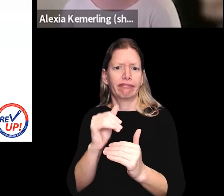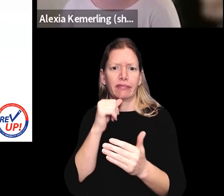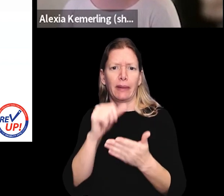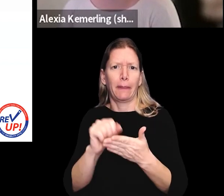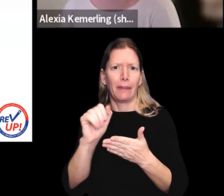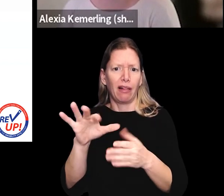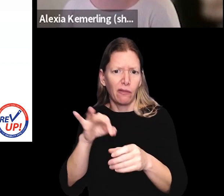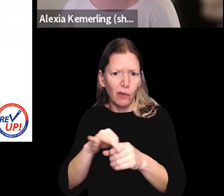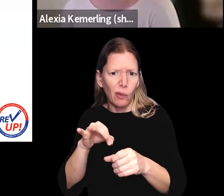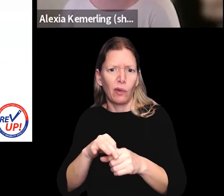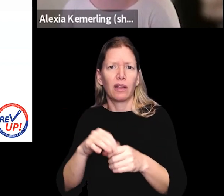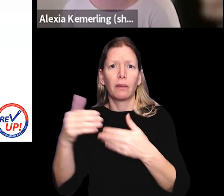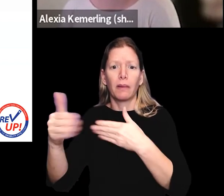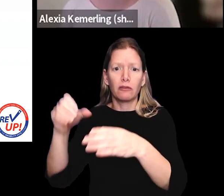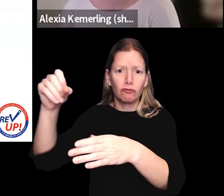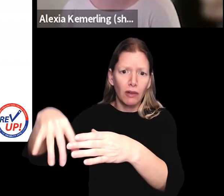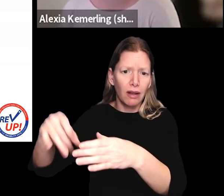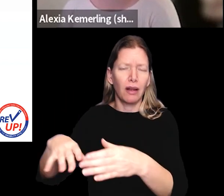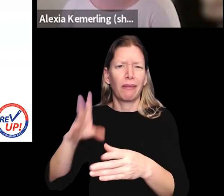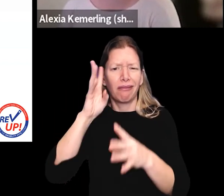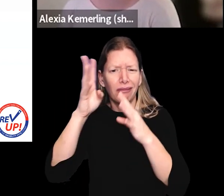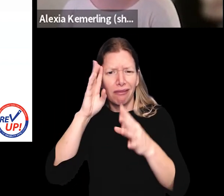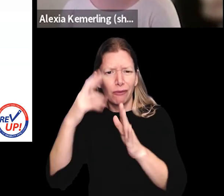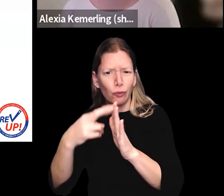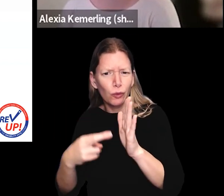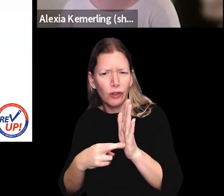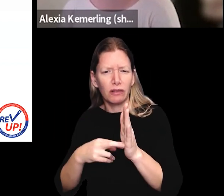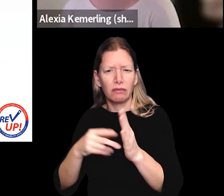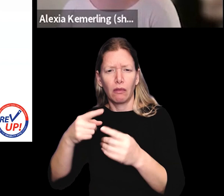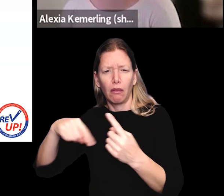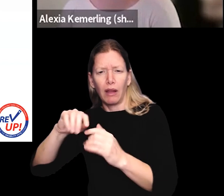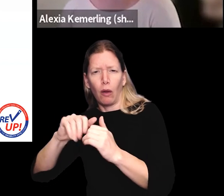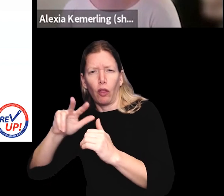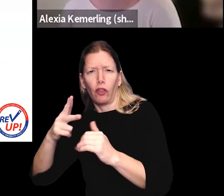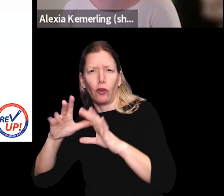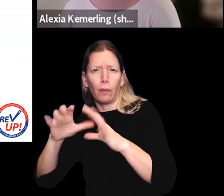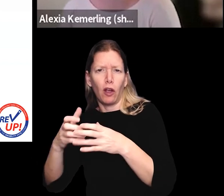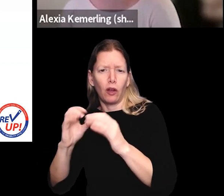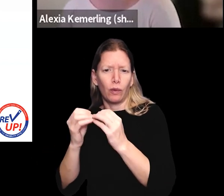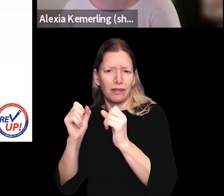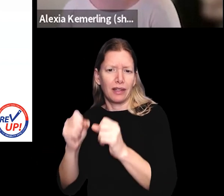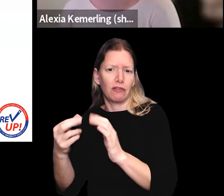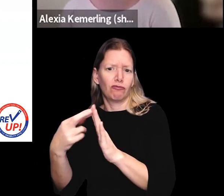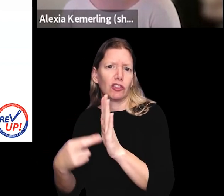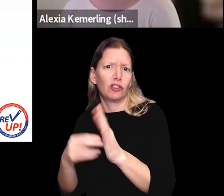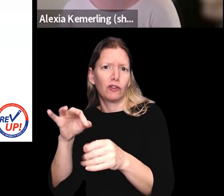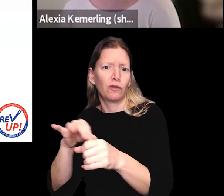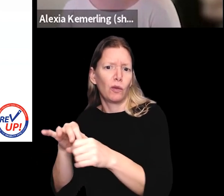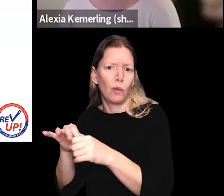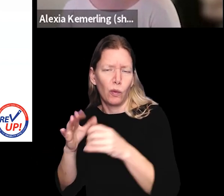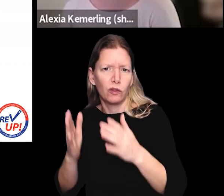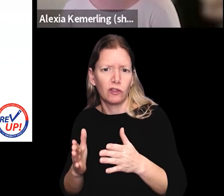restricting mail-in voting drop boxes and creating rules around how third-party